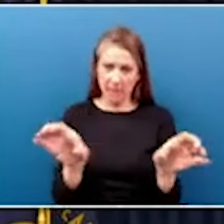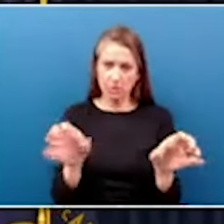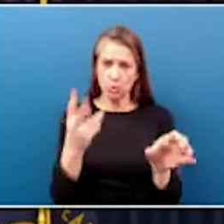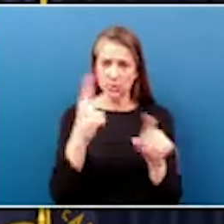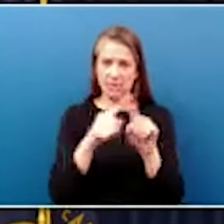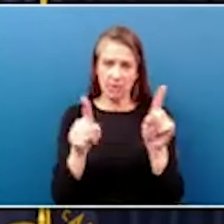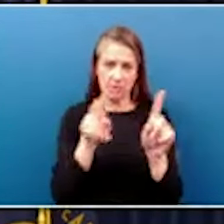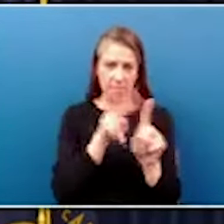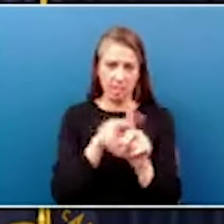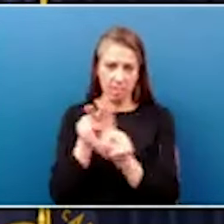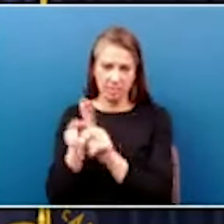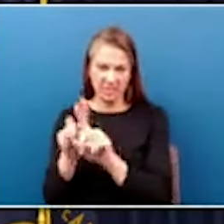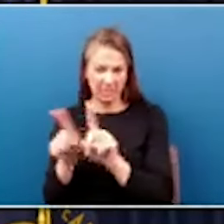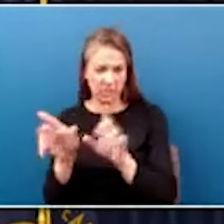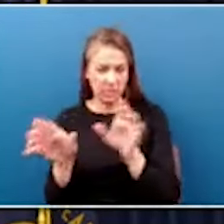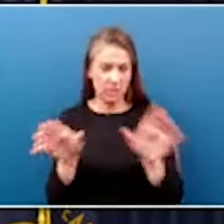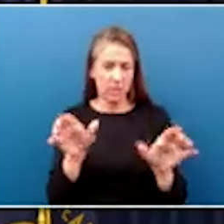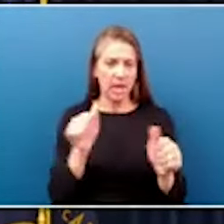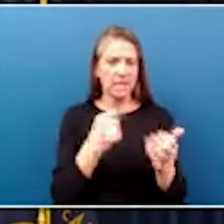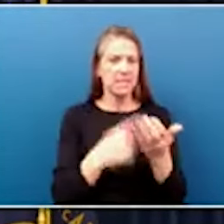areas could be discussed.